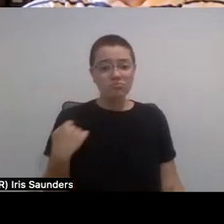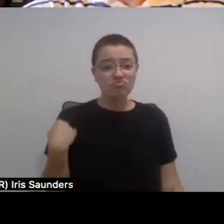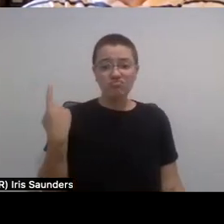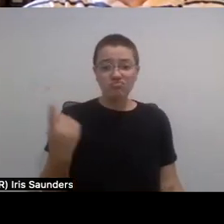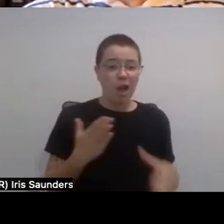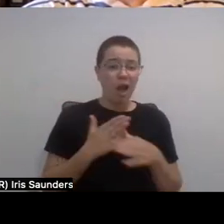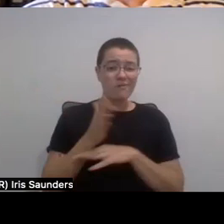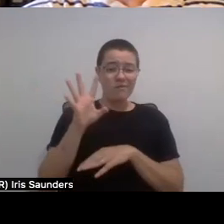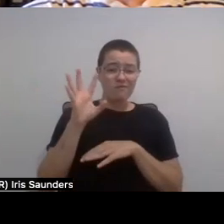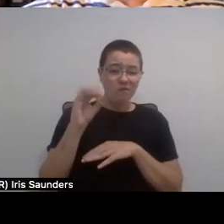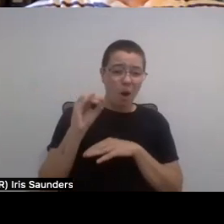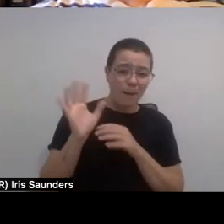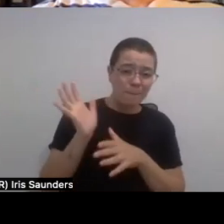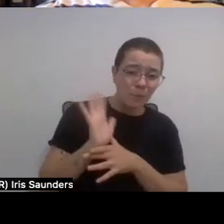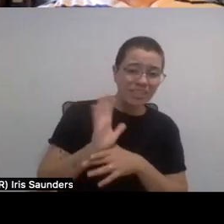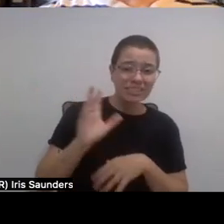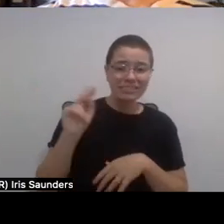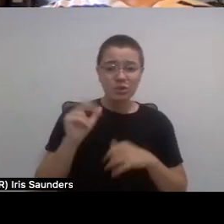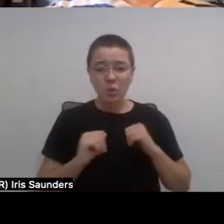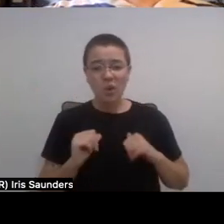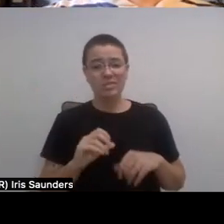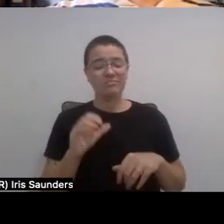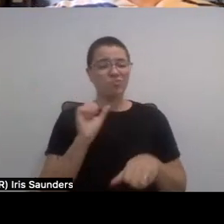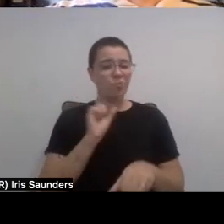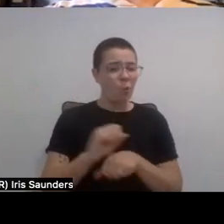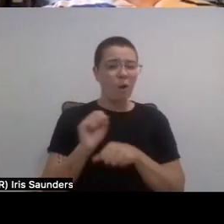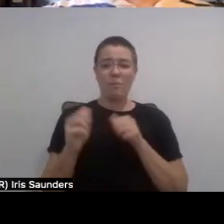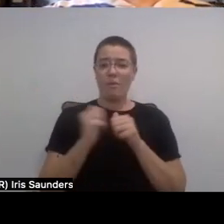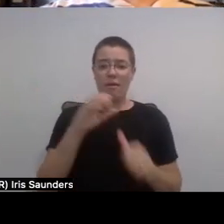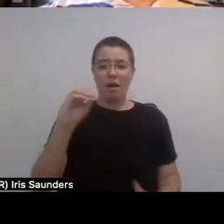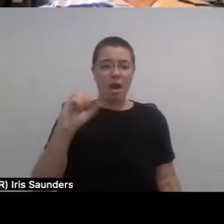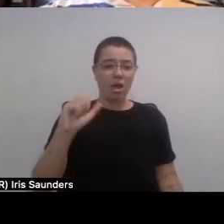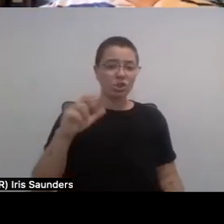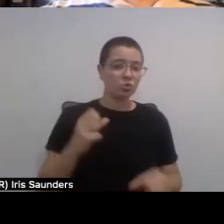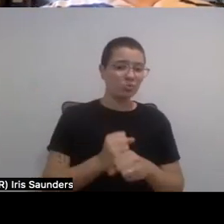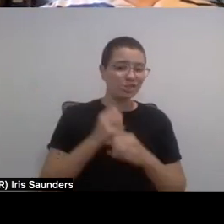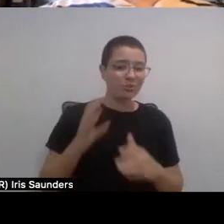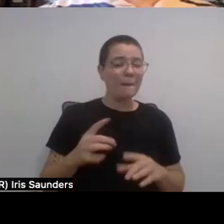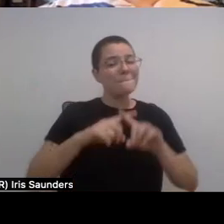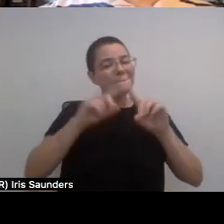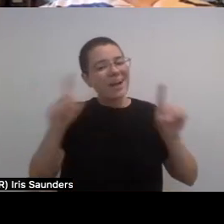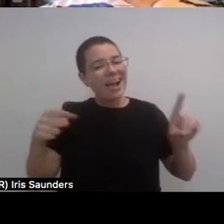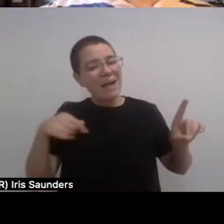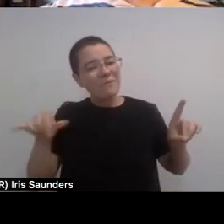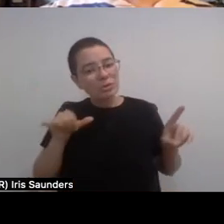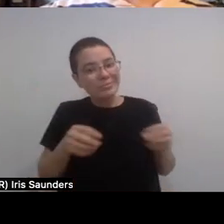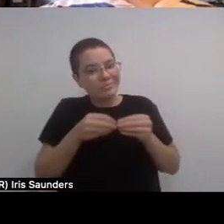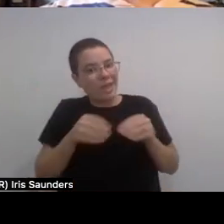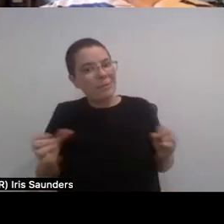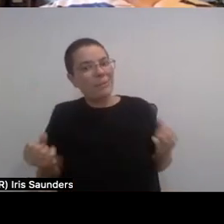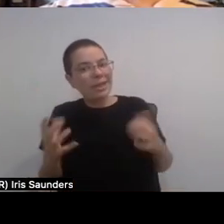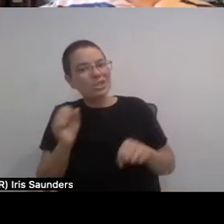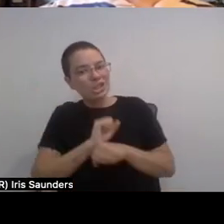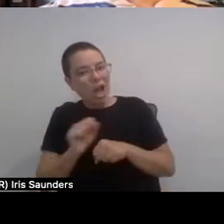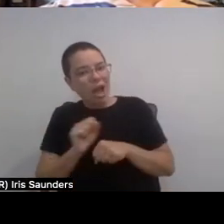shows and movies, worked with Oscar winners. But I've also not gotten so many jobs and I've also, you know, had my heart broken